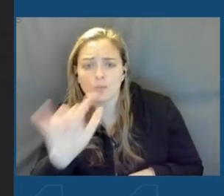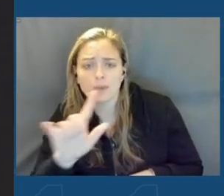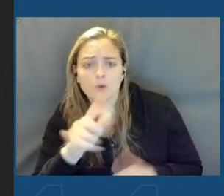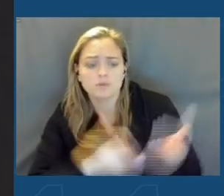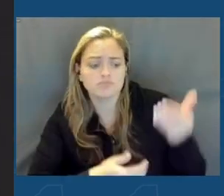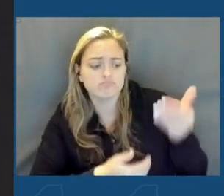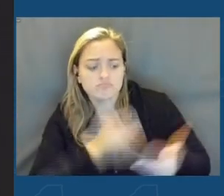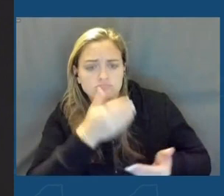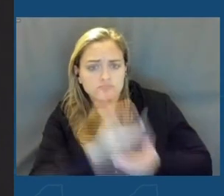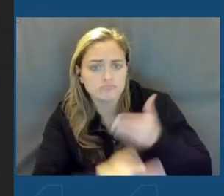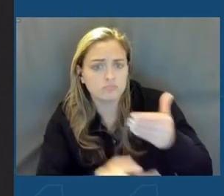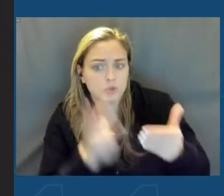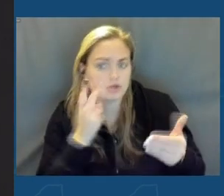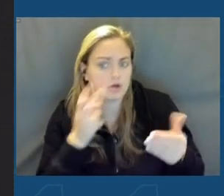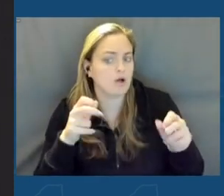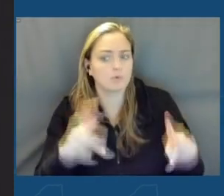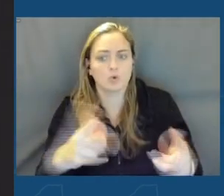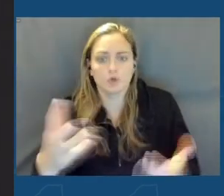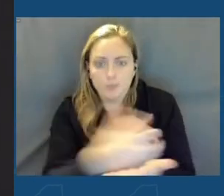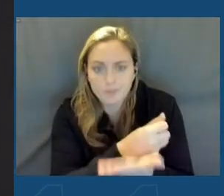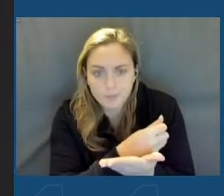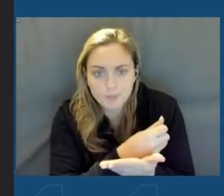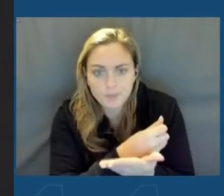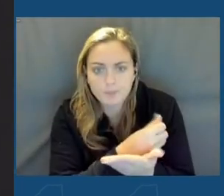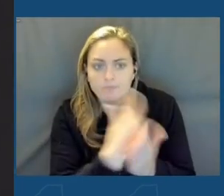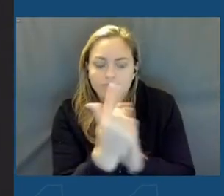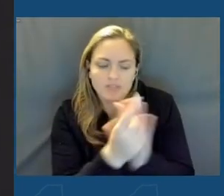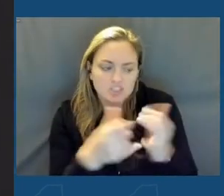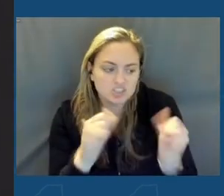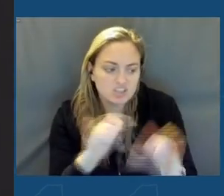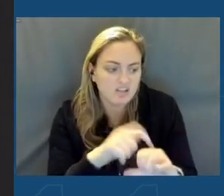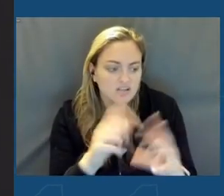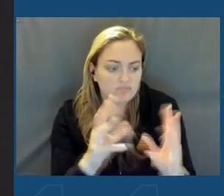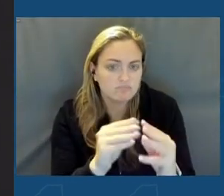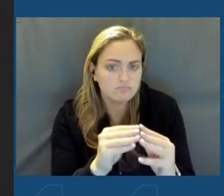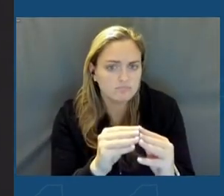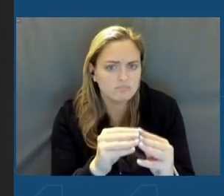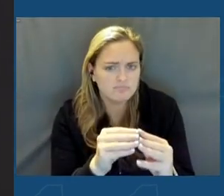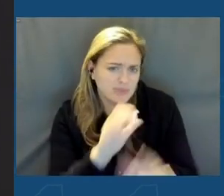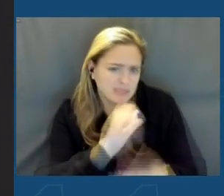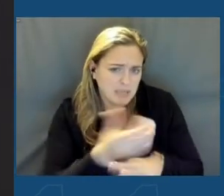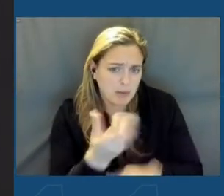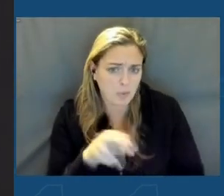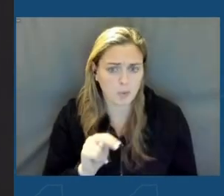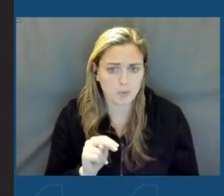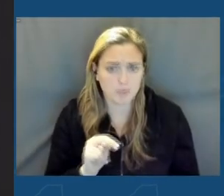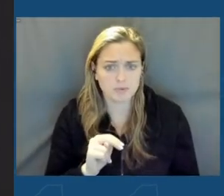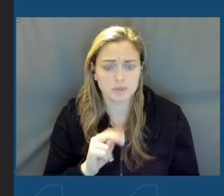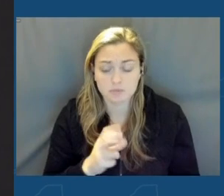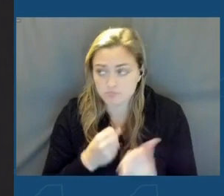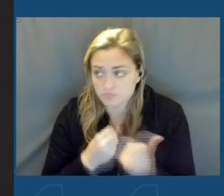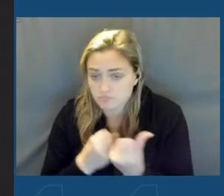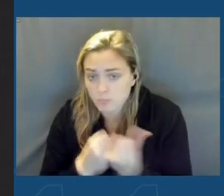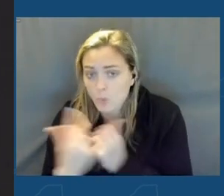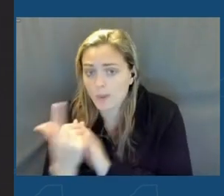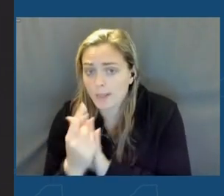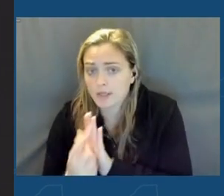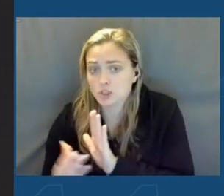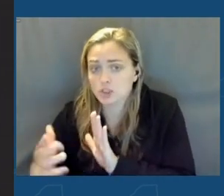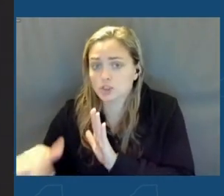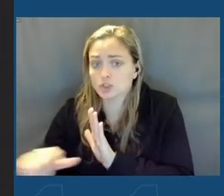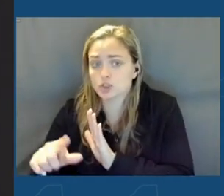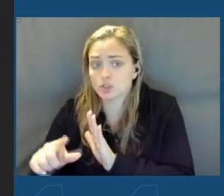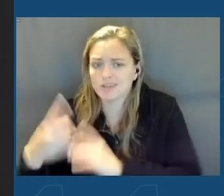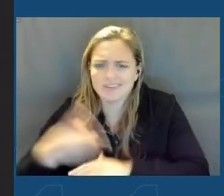saw our opportunity. The legislature was still in session. We started drafting our own with the support of the legislature just